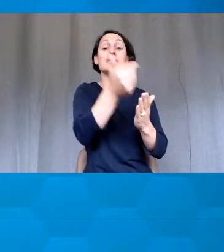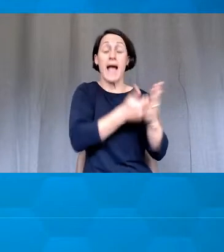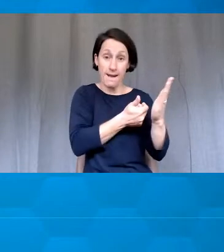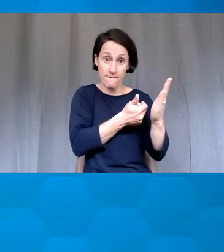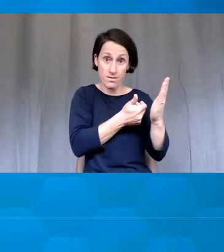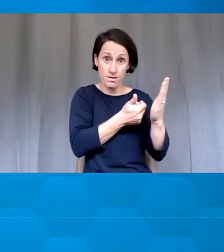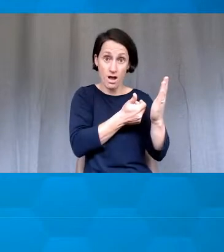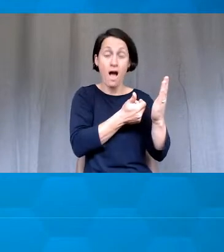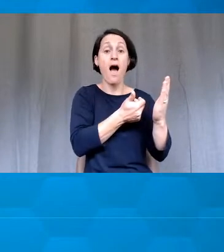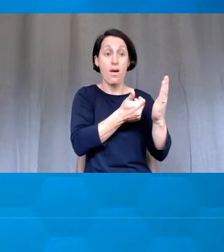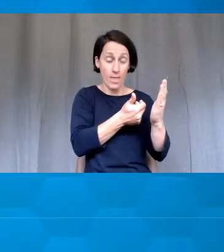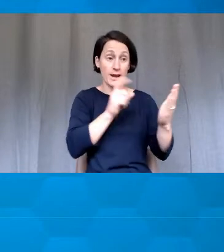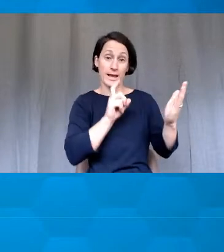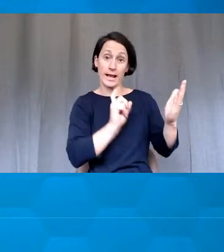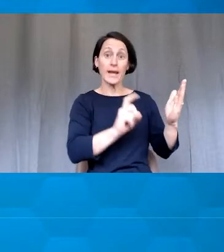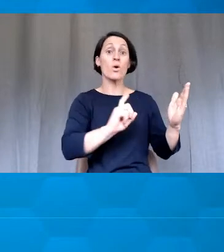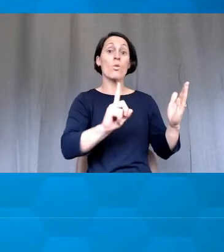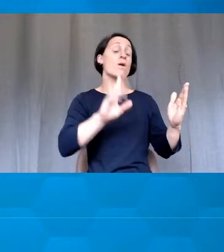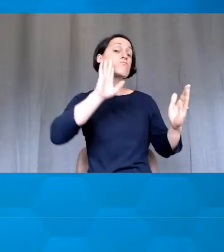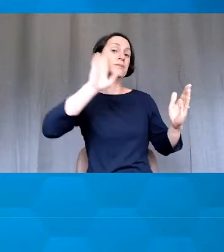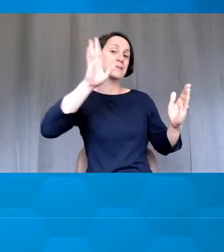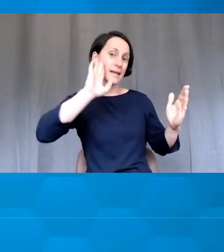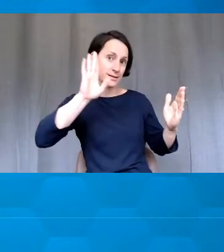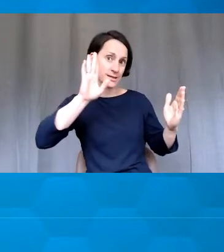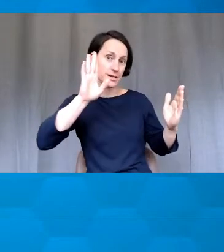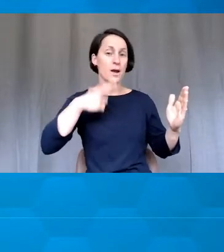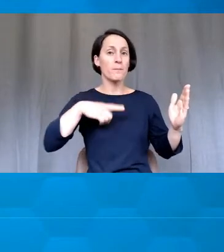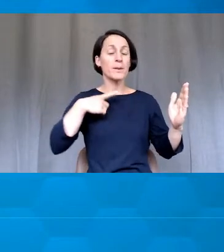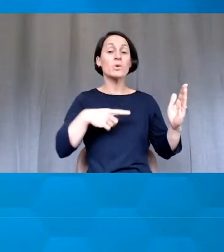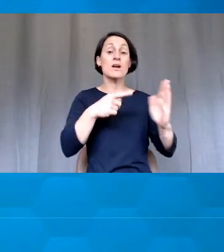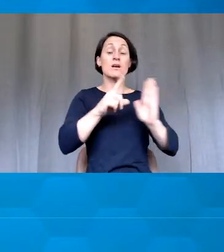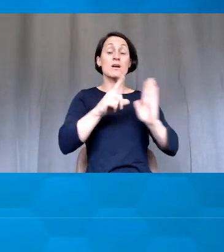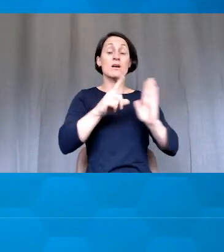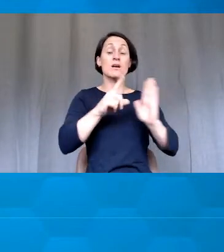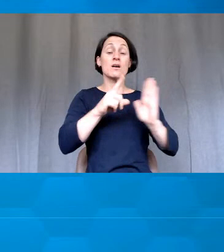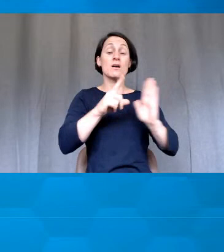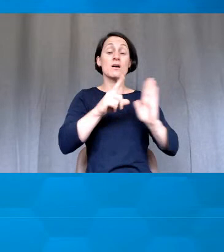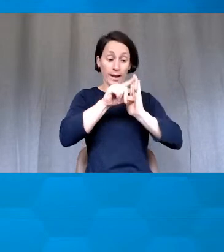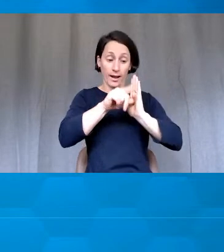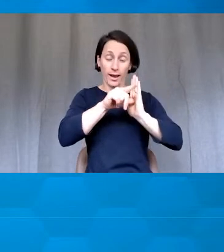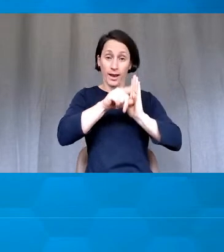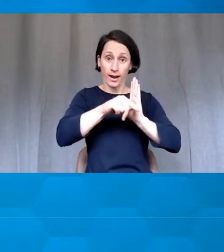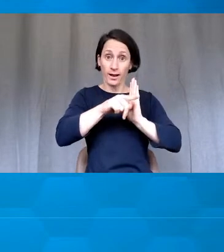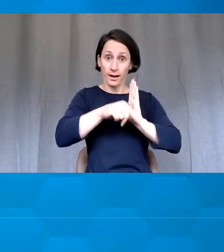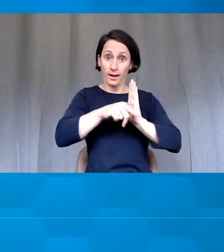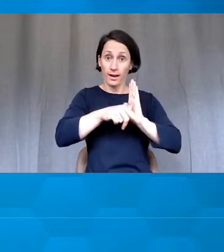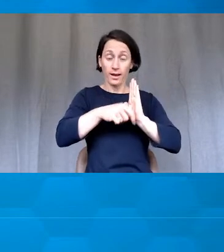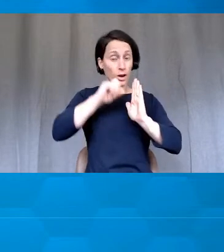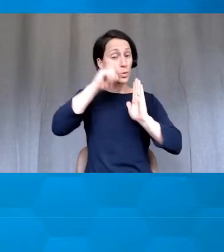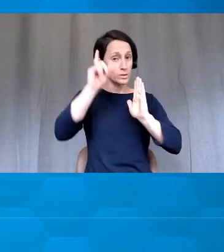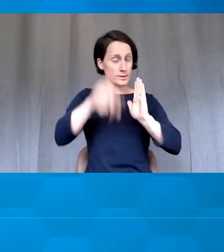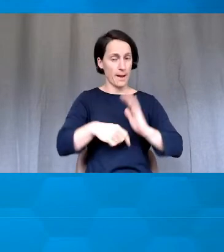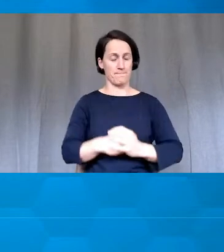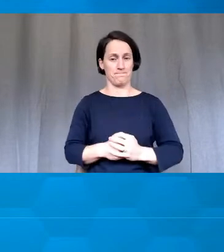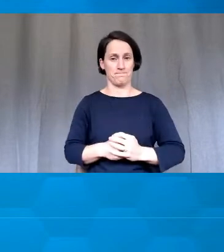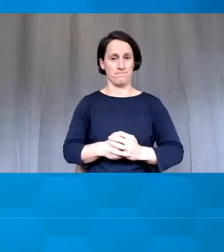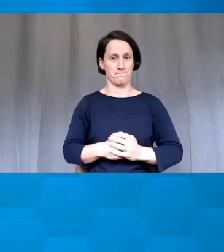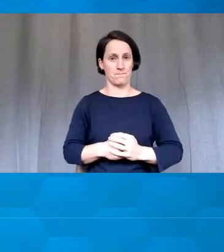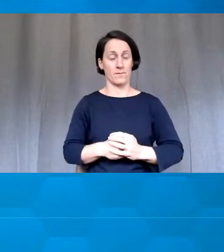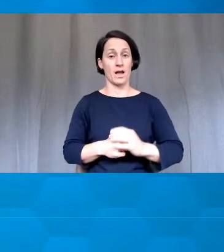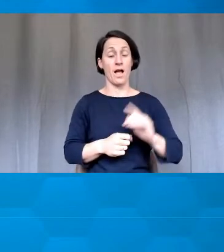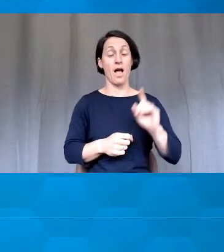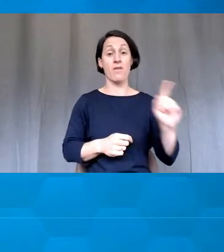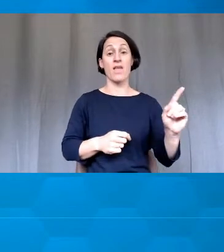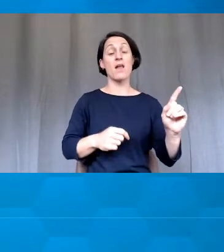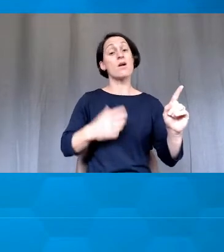And you'll be able to tell that that's working because the timer will start as well. So then what you're doing is you're switching your browser